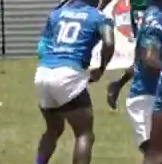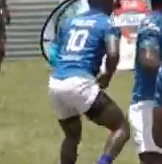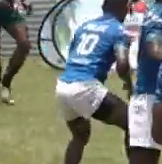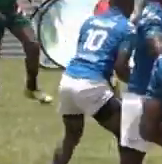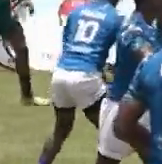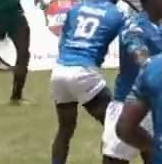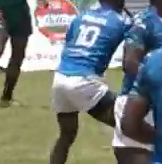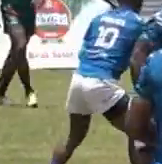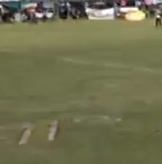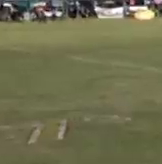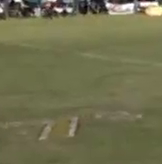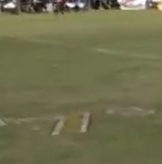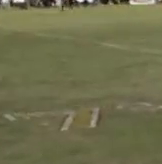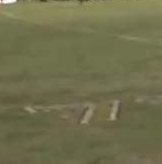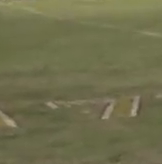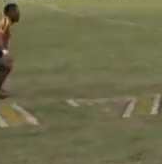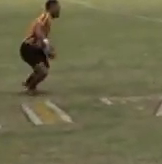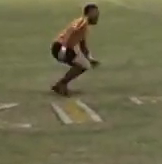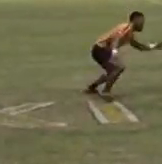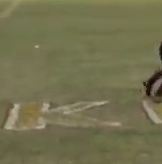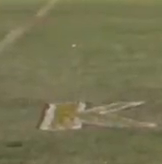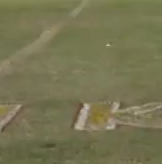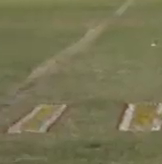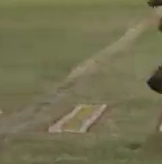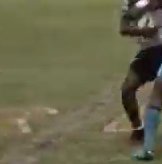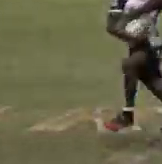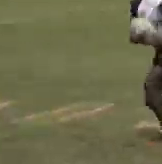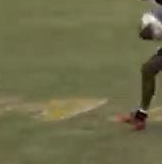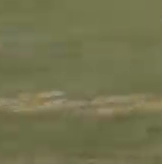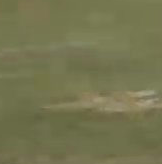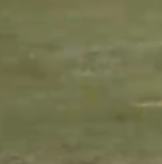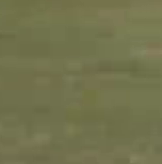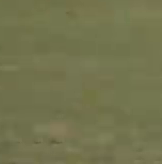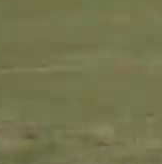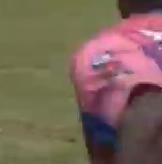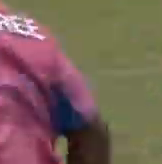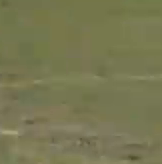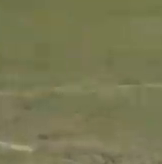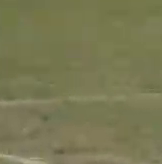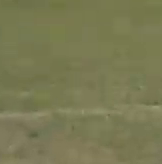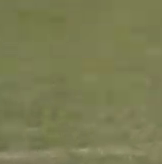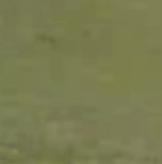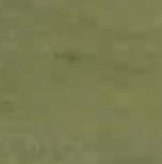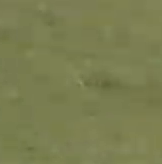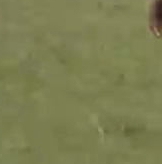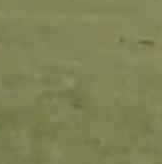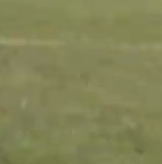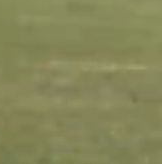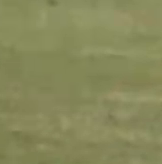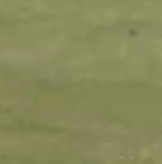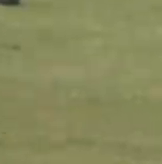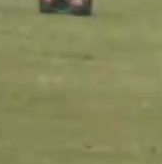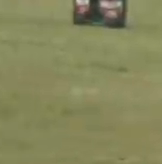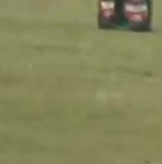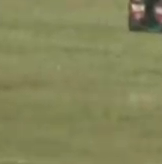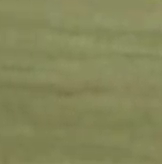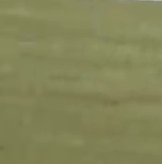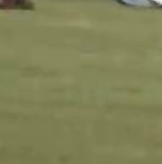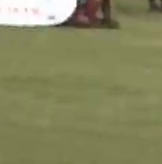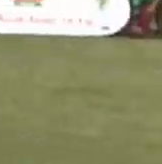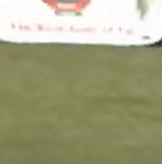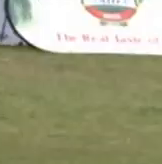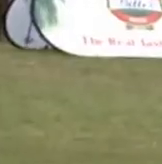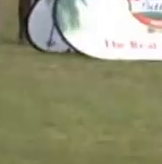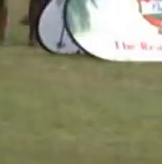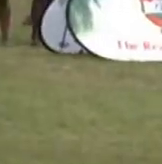Dungu, Apenis Nakambalabo and Levi Ikenikonda. Keptained by Jerry Tuwai, the FDS Barberan side has the likes of